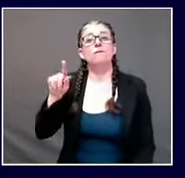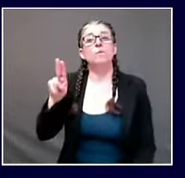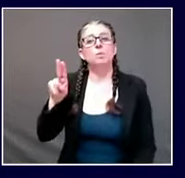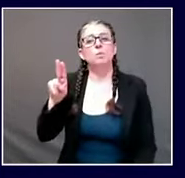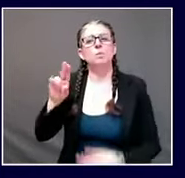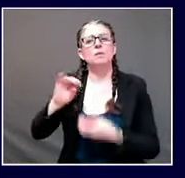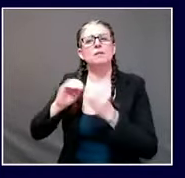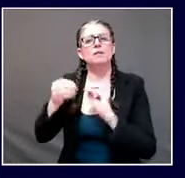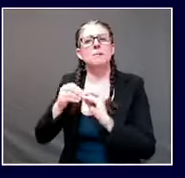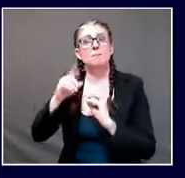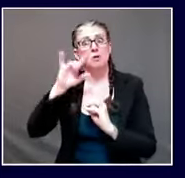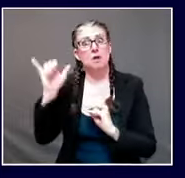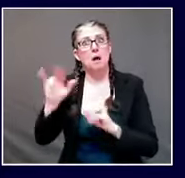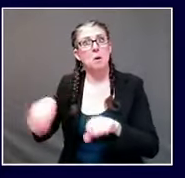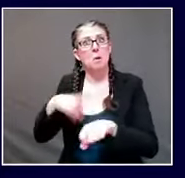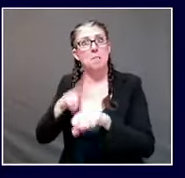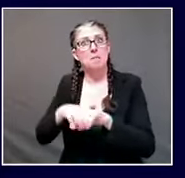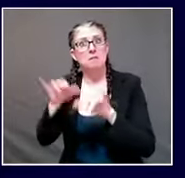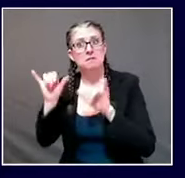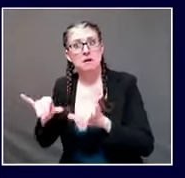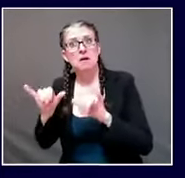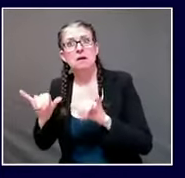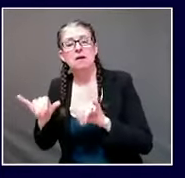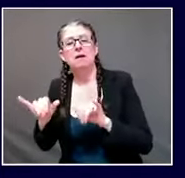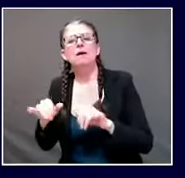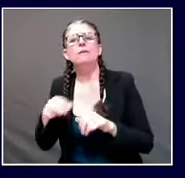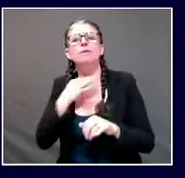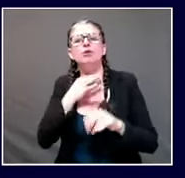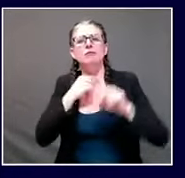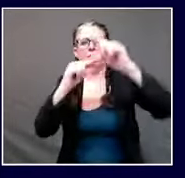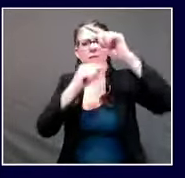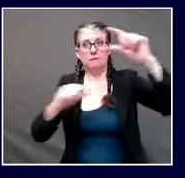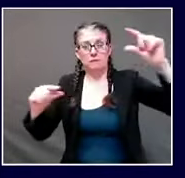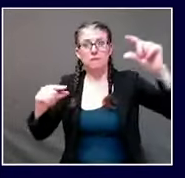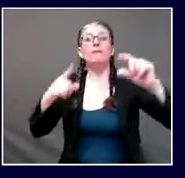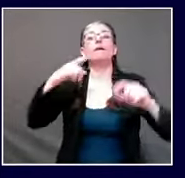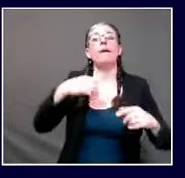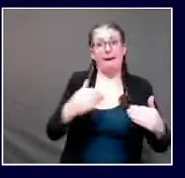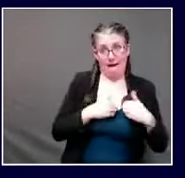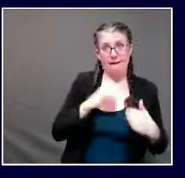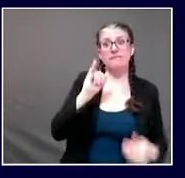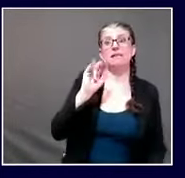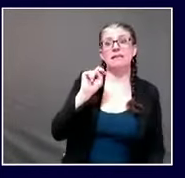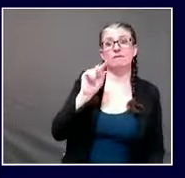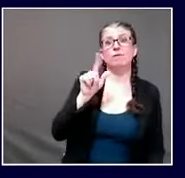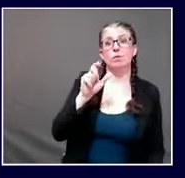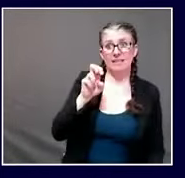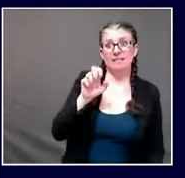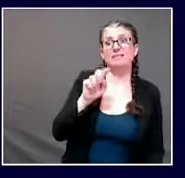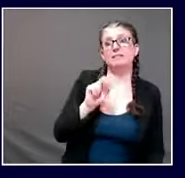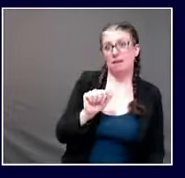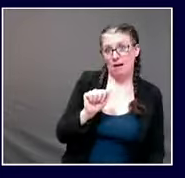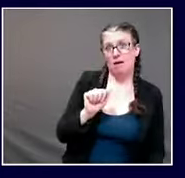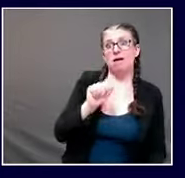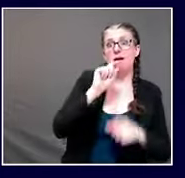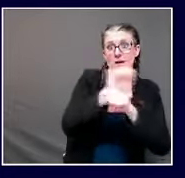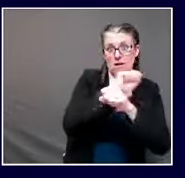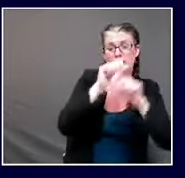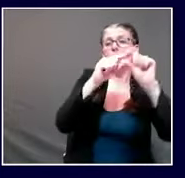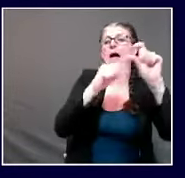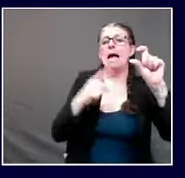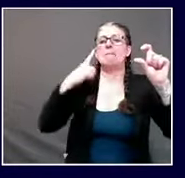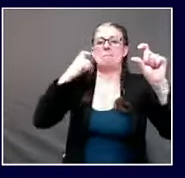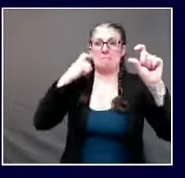we decided to do was because a number of individuals who have been exposed to somebody may have another